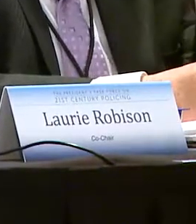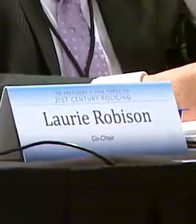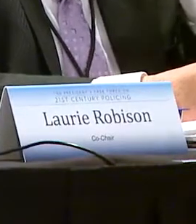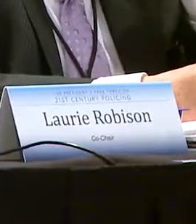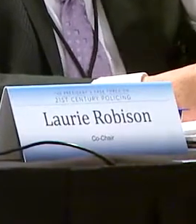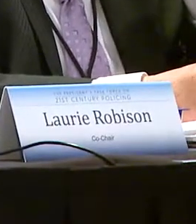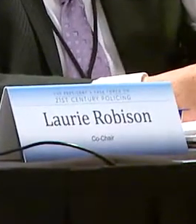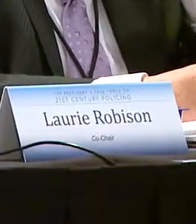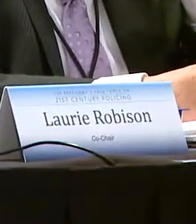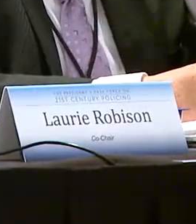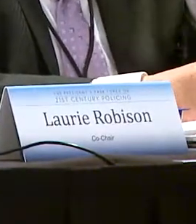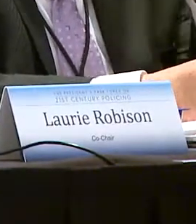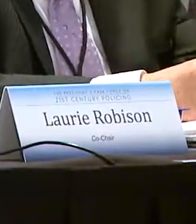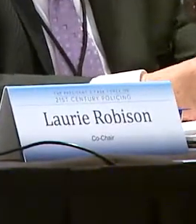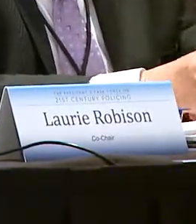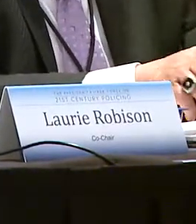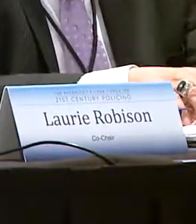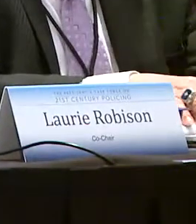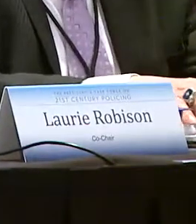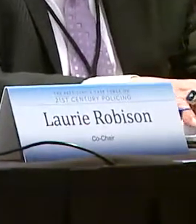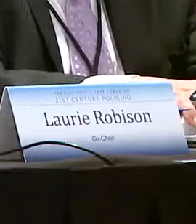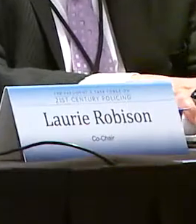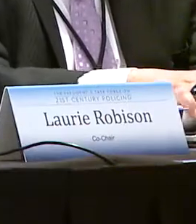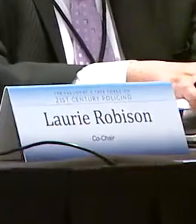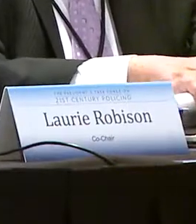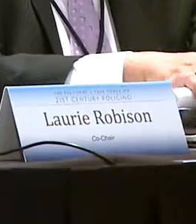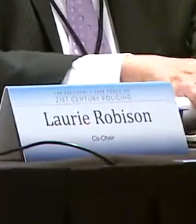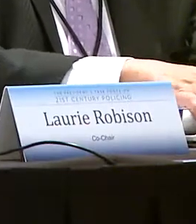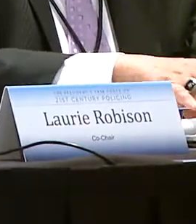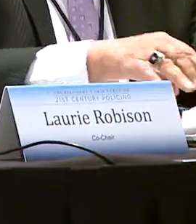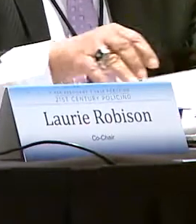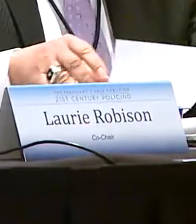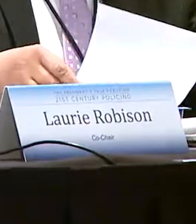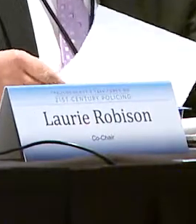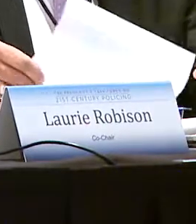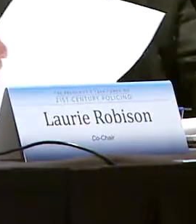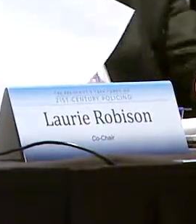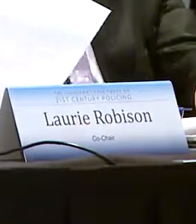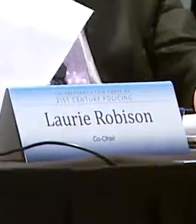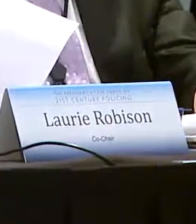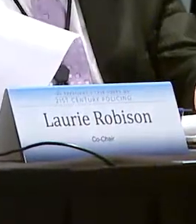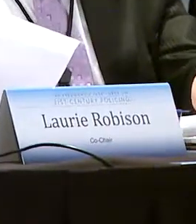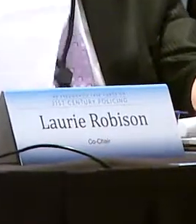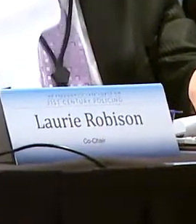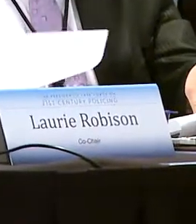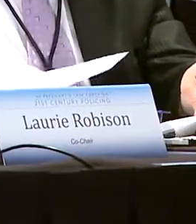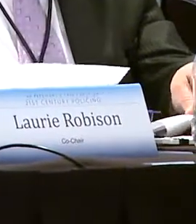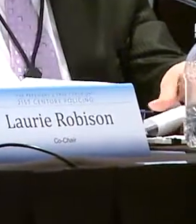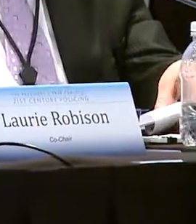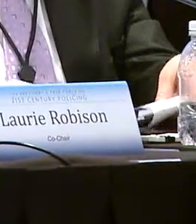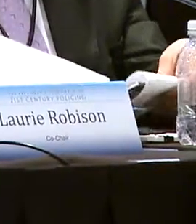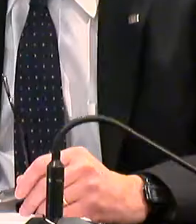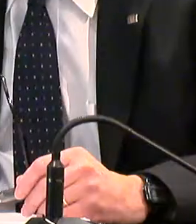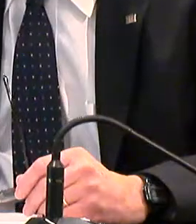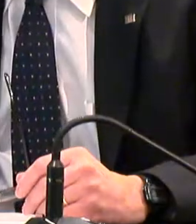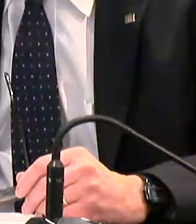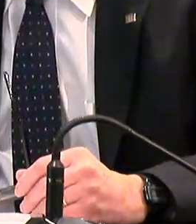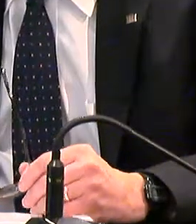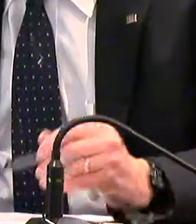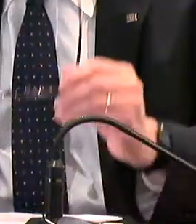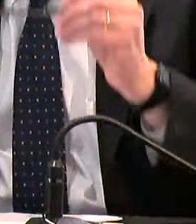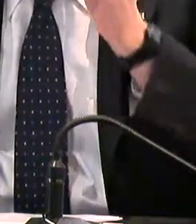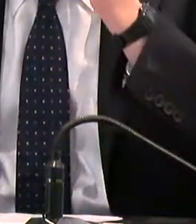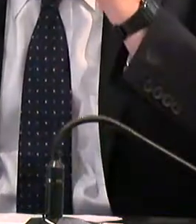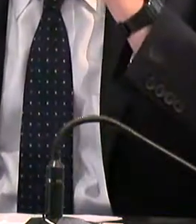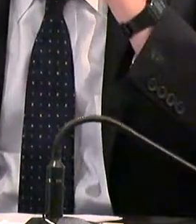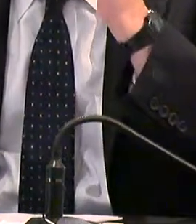Hello. Okay. Well, thank you, Professor Robinson, Commissioner Ramsey, Director Davis, and